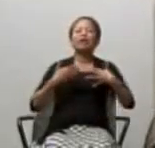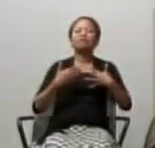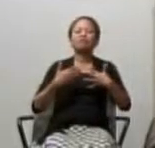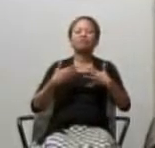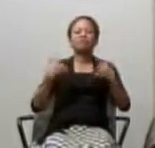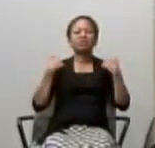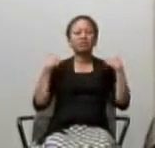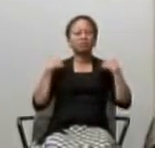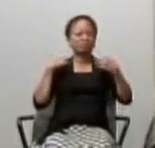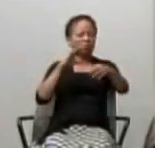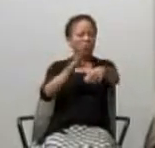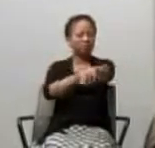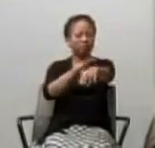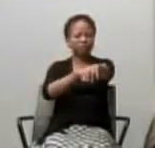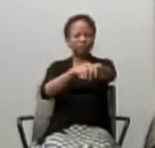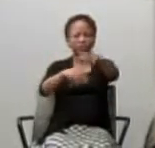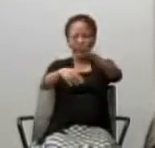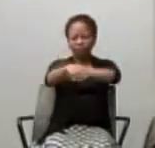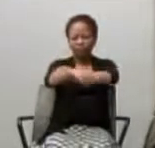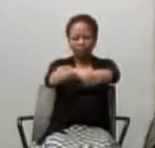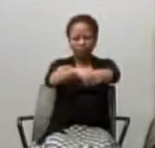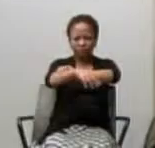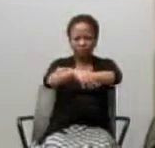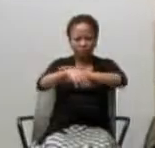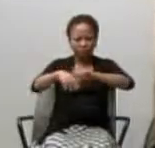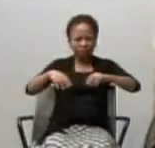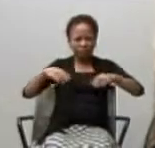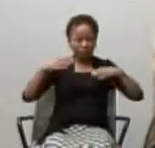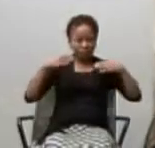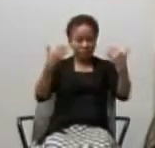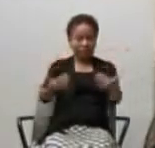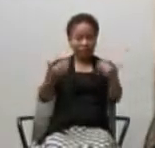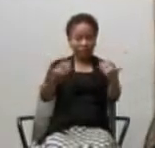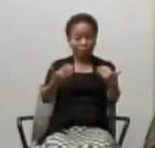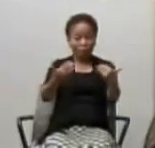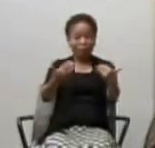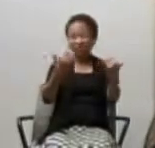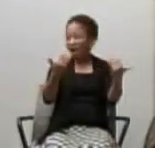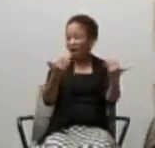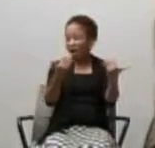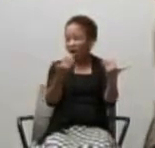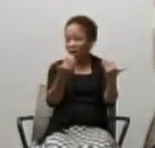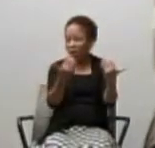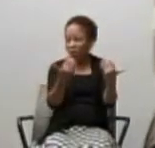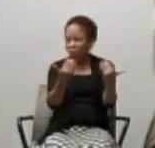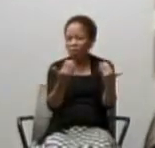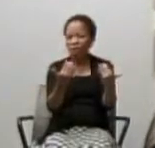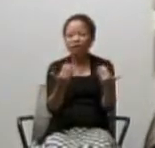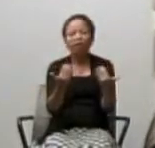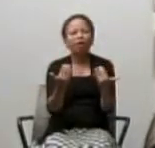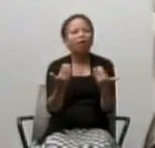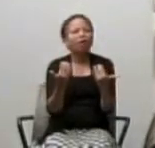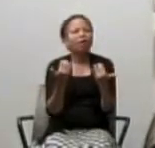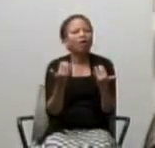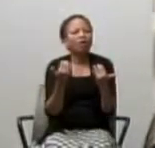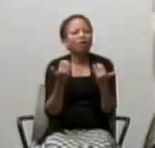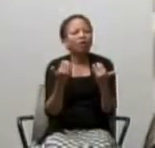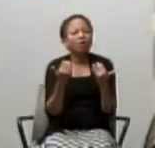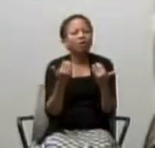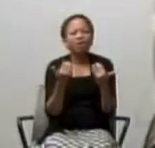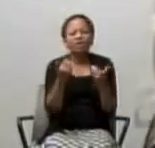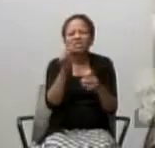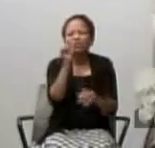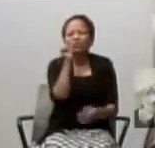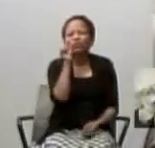this body that we live in in the now is only a glimpse of what we can